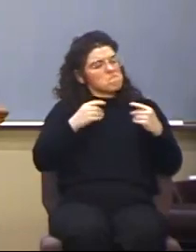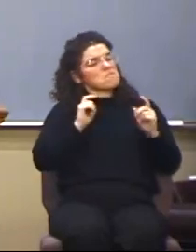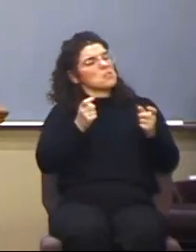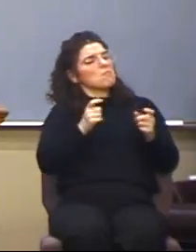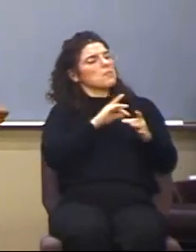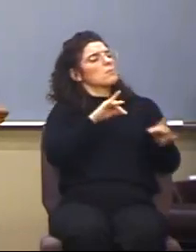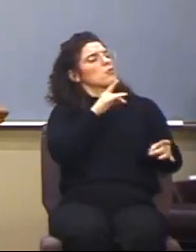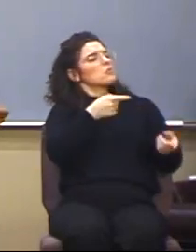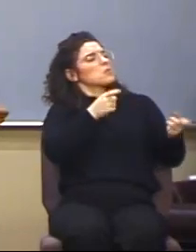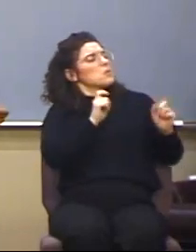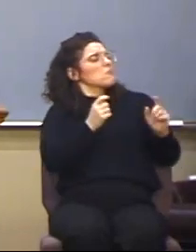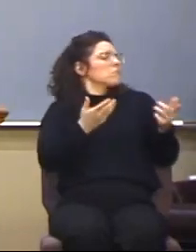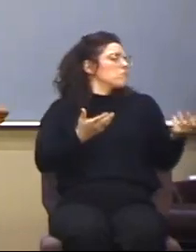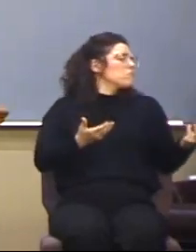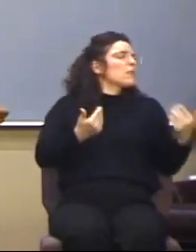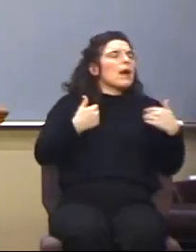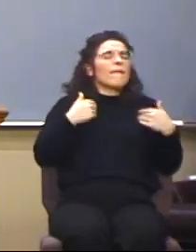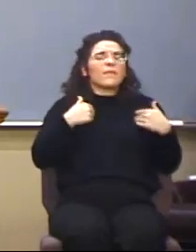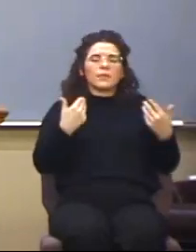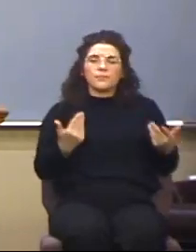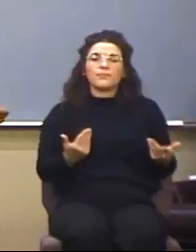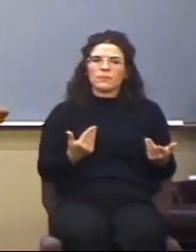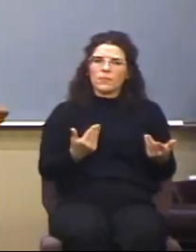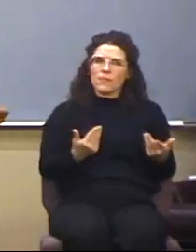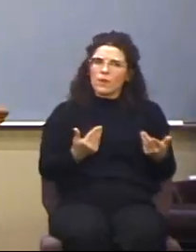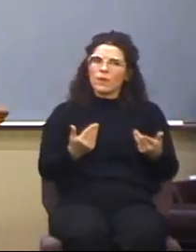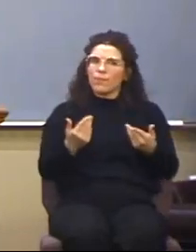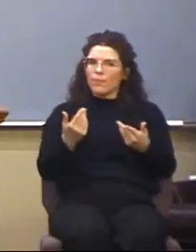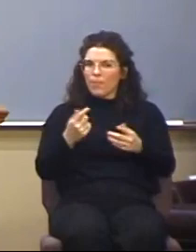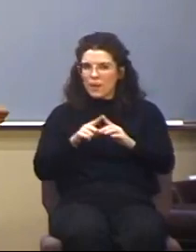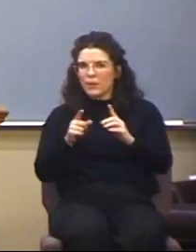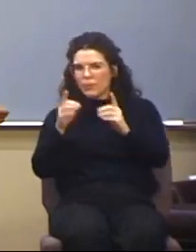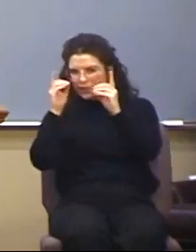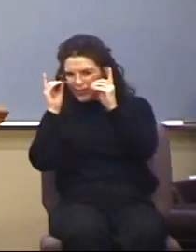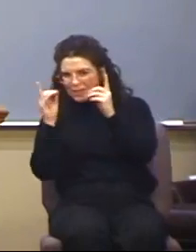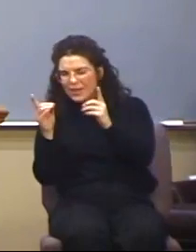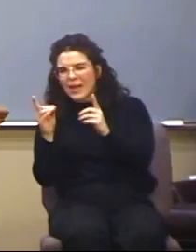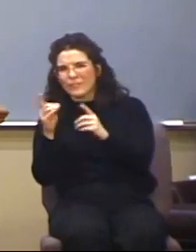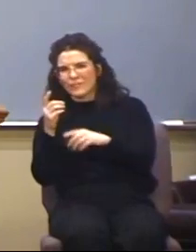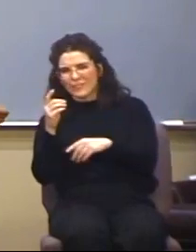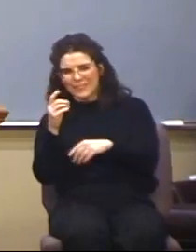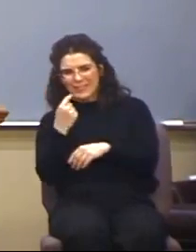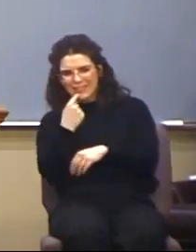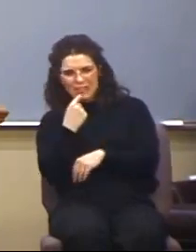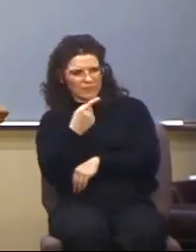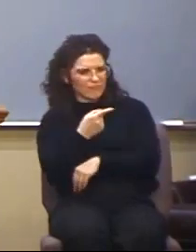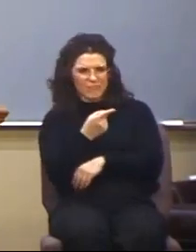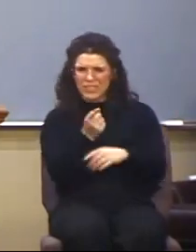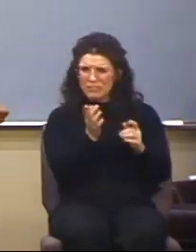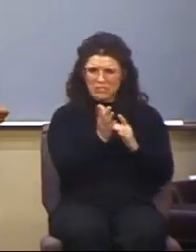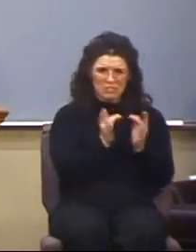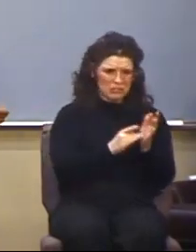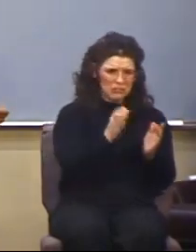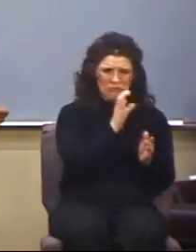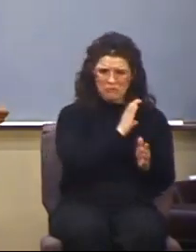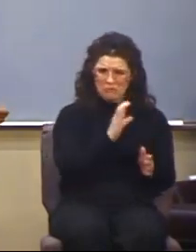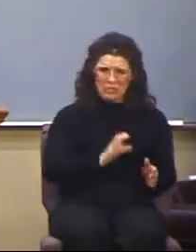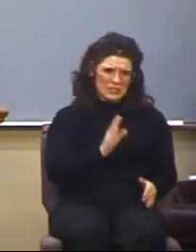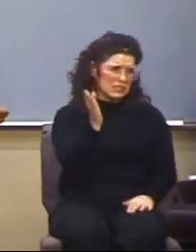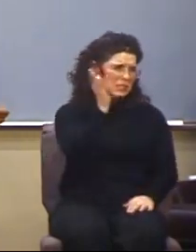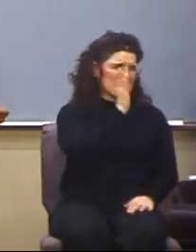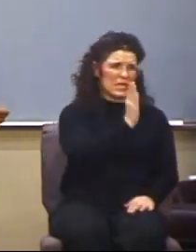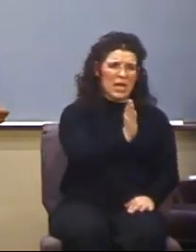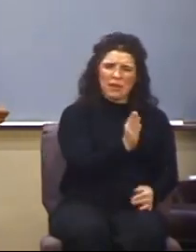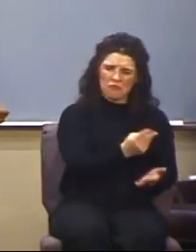There's a doctrine that denies that, we're going to see, Jesus rose from the dead. Now, when we